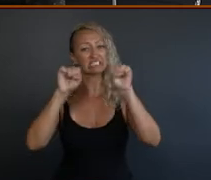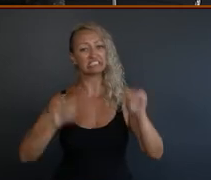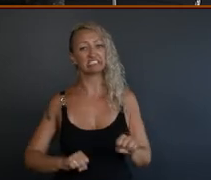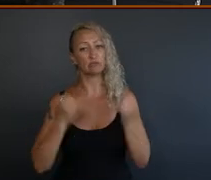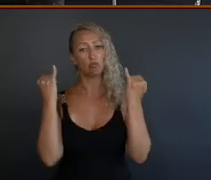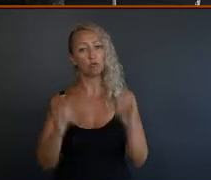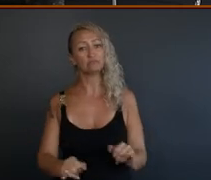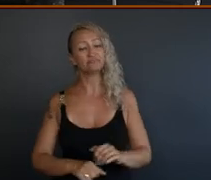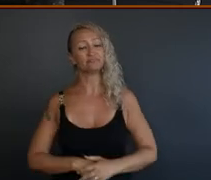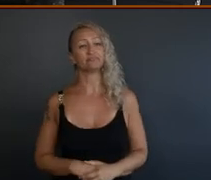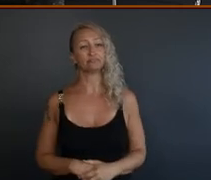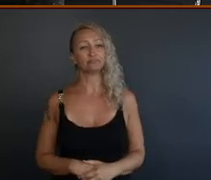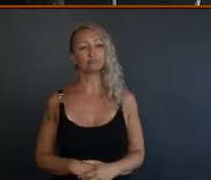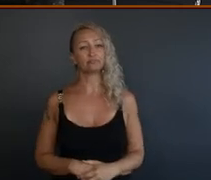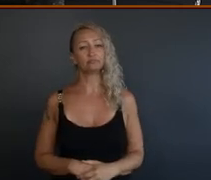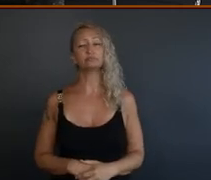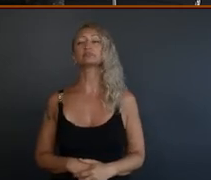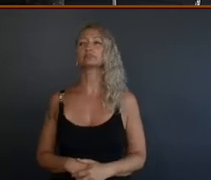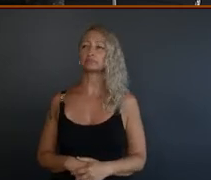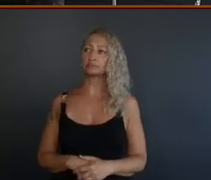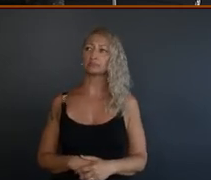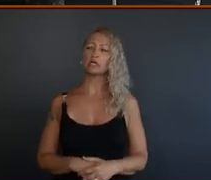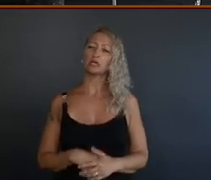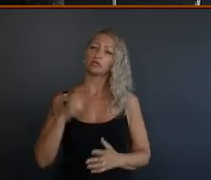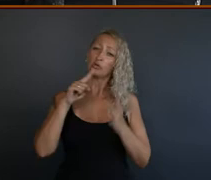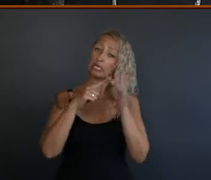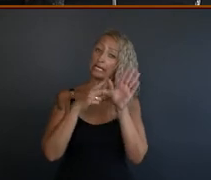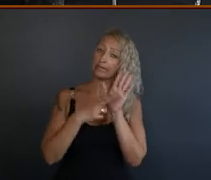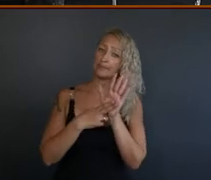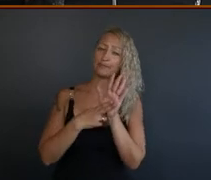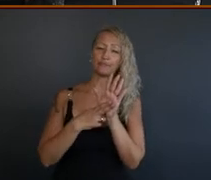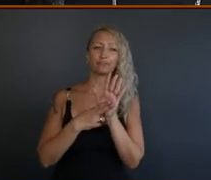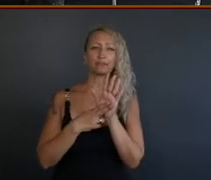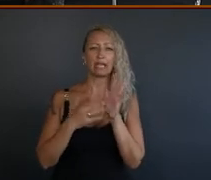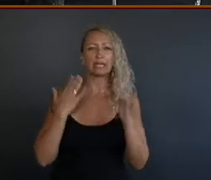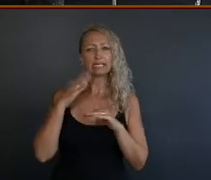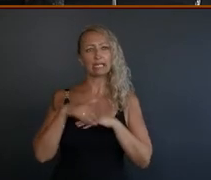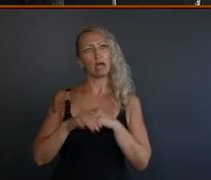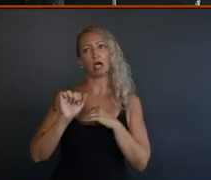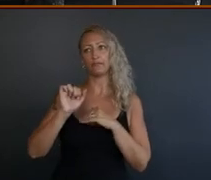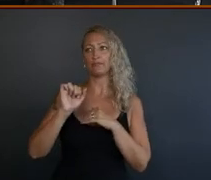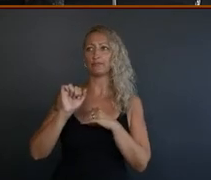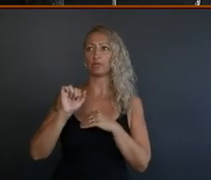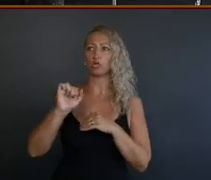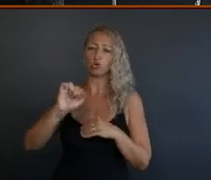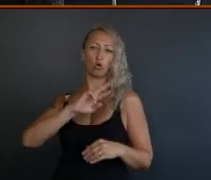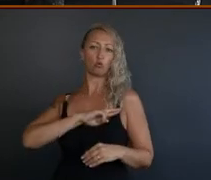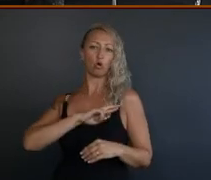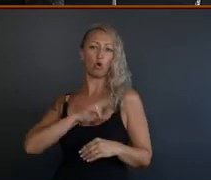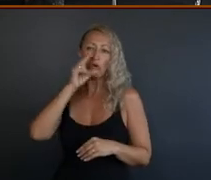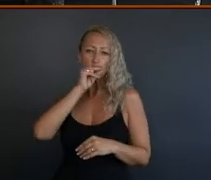Yeah. That's exactly right. So, I'm just – I'm wondering too, Ian, in terms of the role of youth in sort of activism